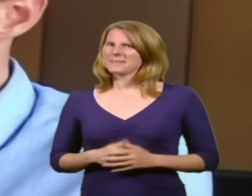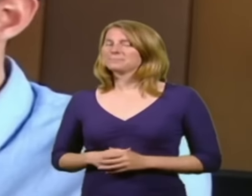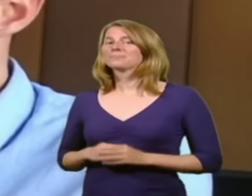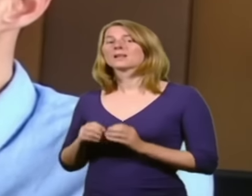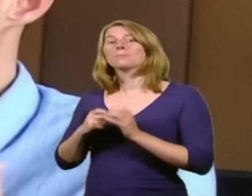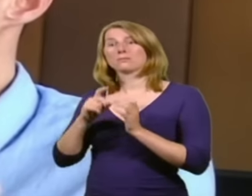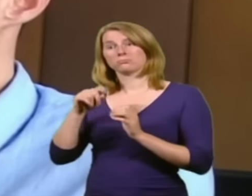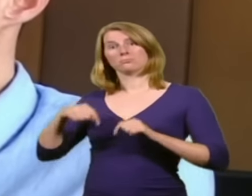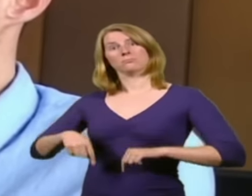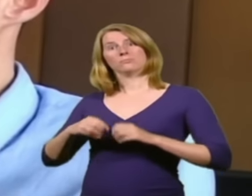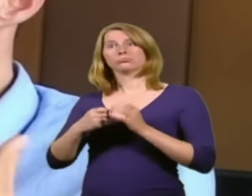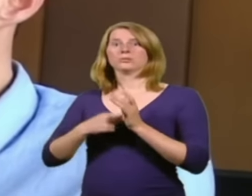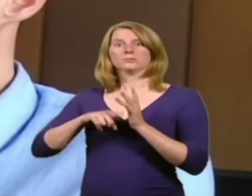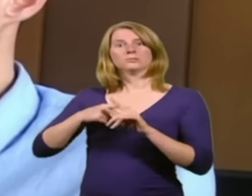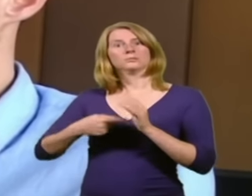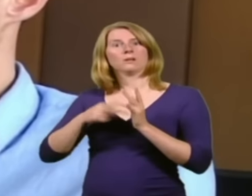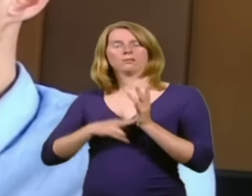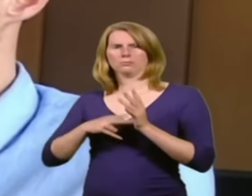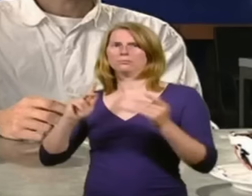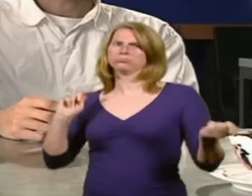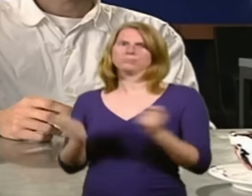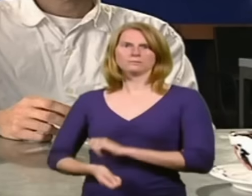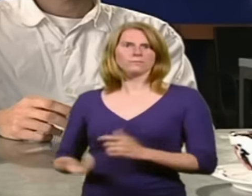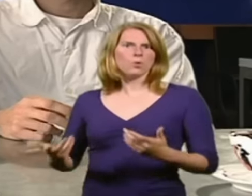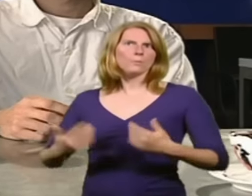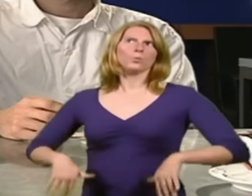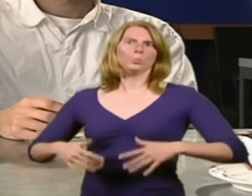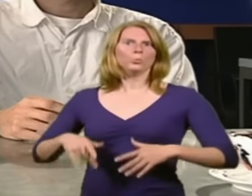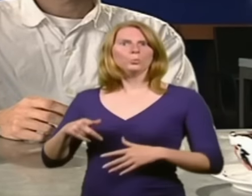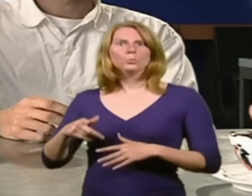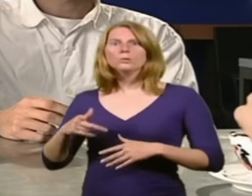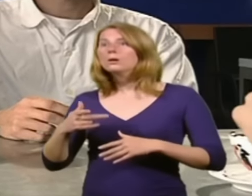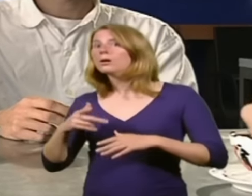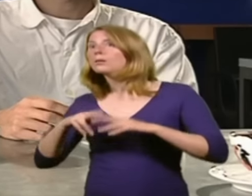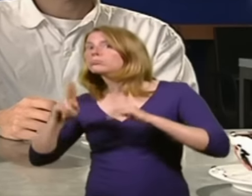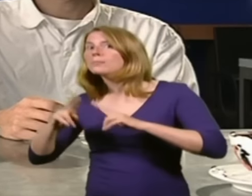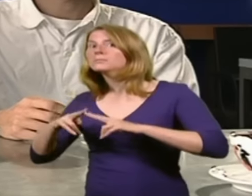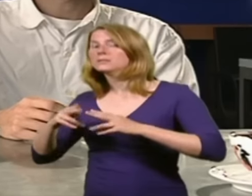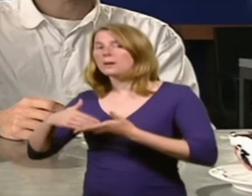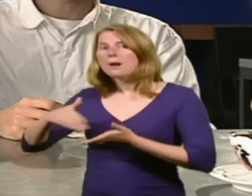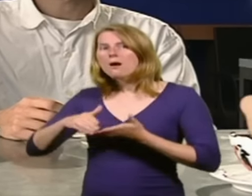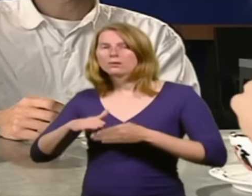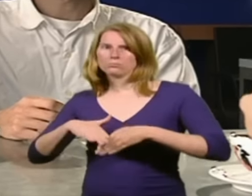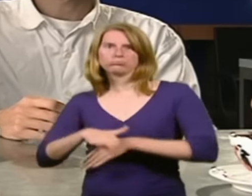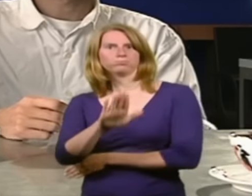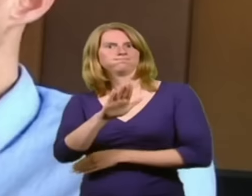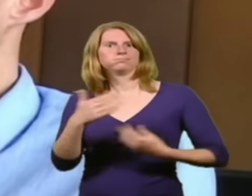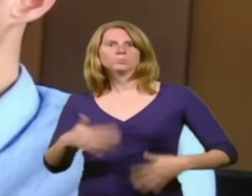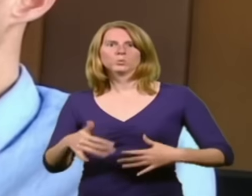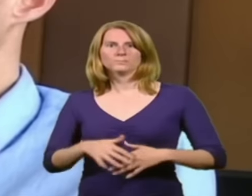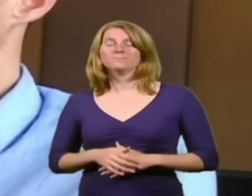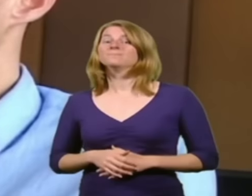And Brixton's gone through a bit of a transformation, hasn't it? The property market's gone haywire. Yeah, massive. In the last two or three years, it's gone ballistic.